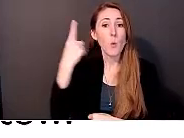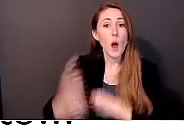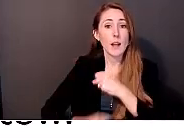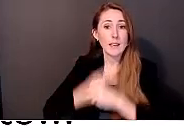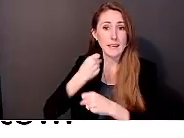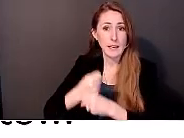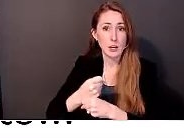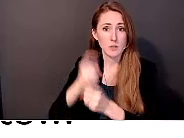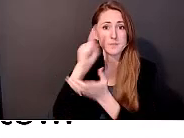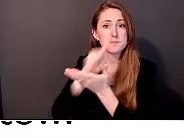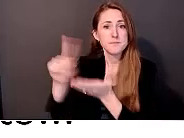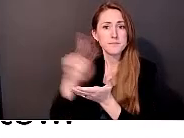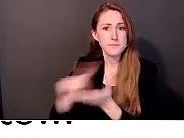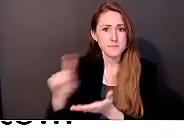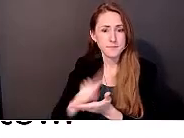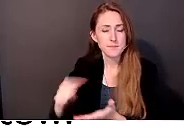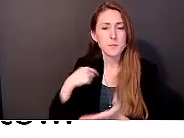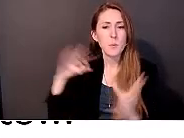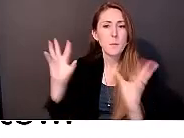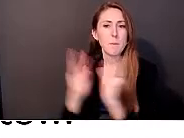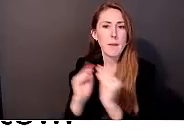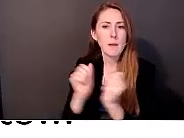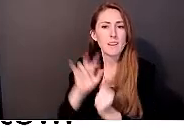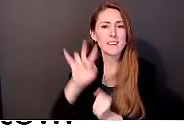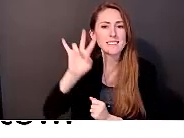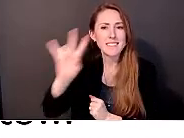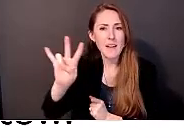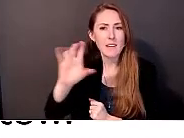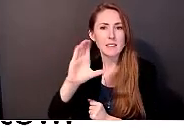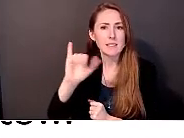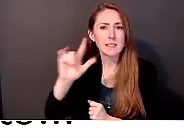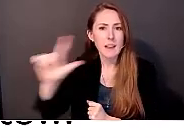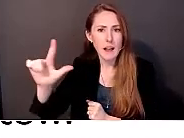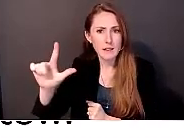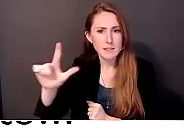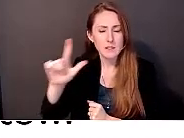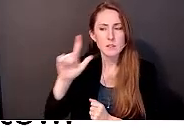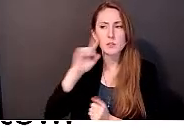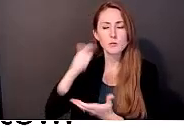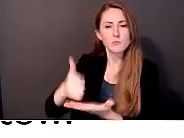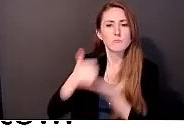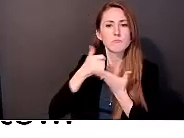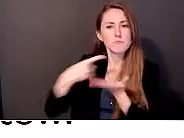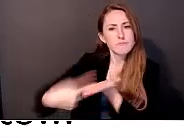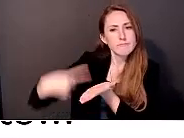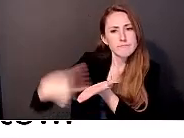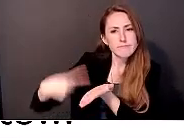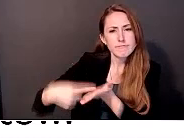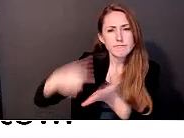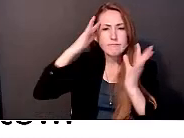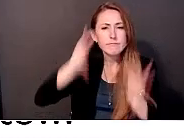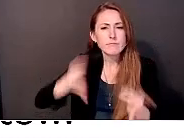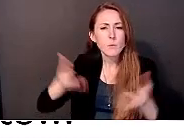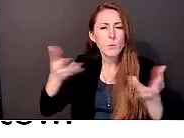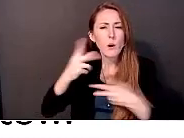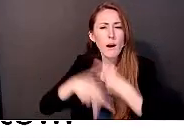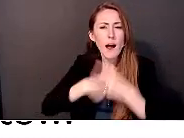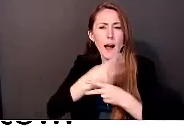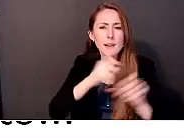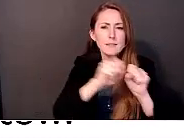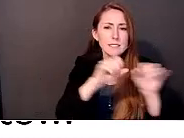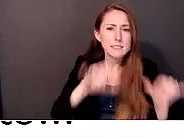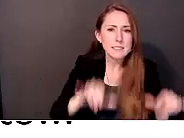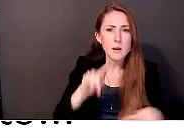Living staff, skilled, and rural outreach to decide on what kind of tools and systems they, that was needed to improve